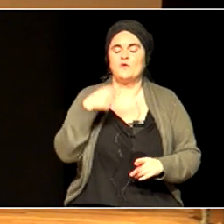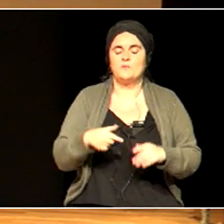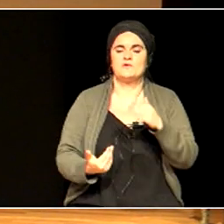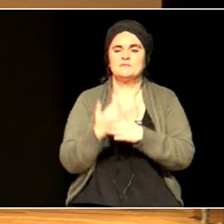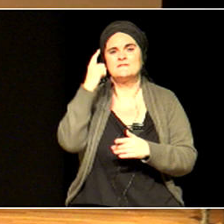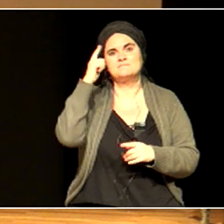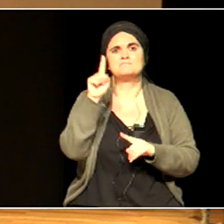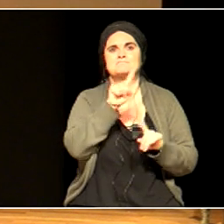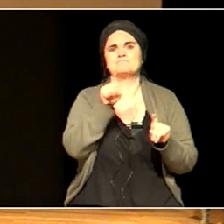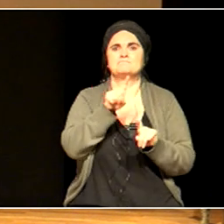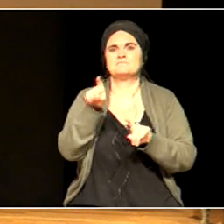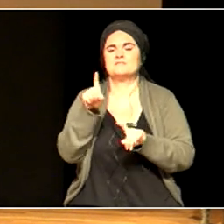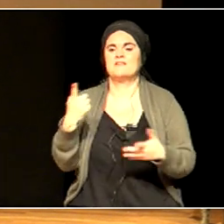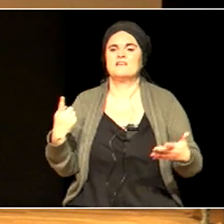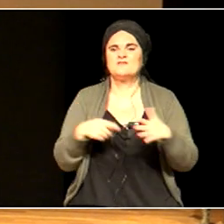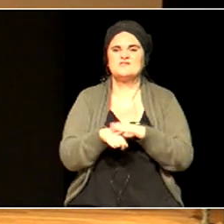What is exclusion?